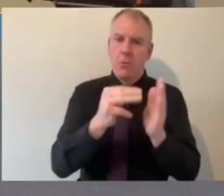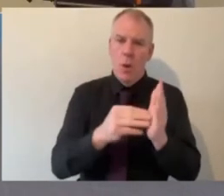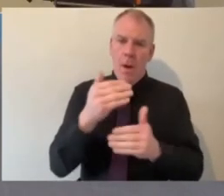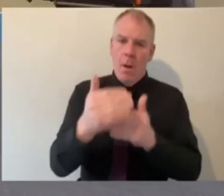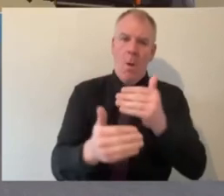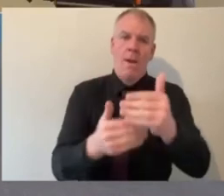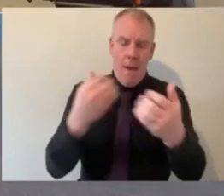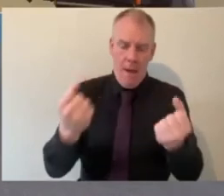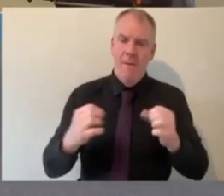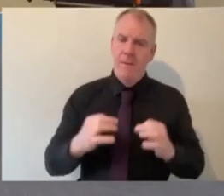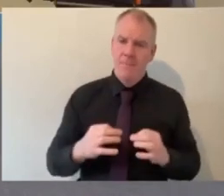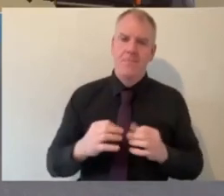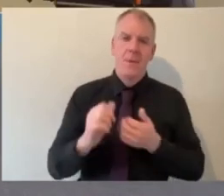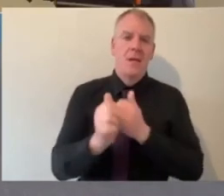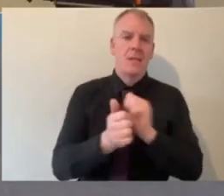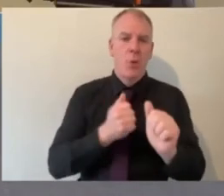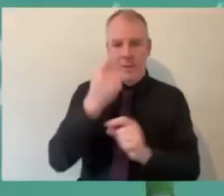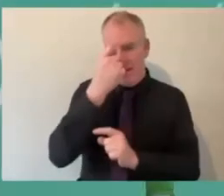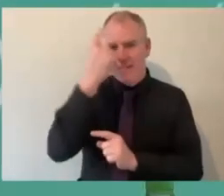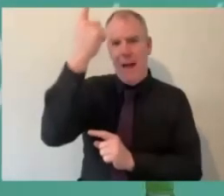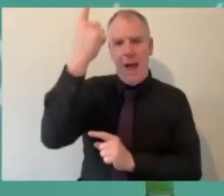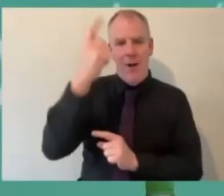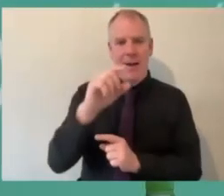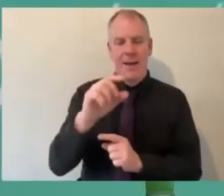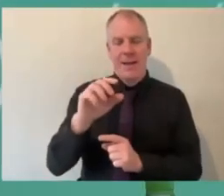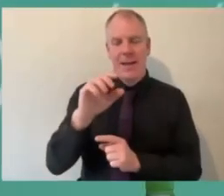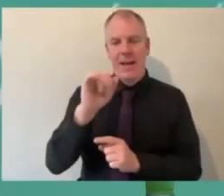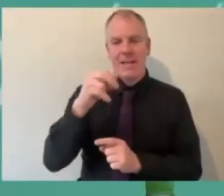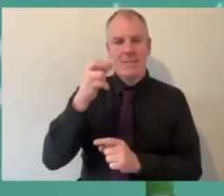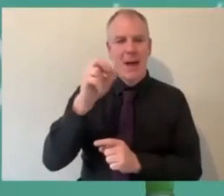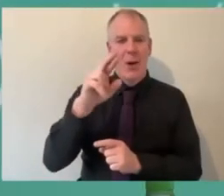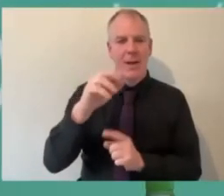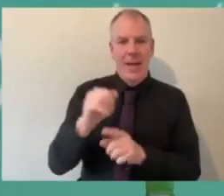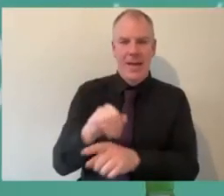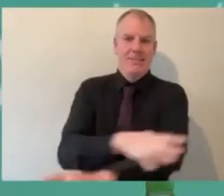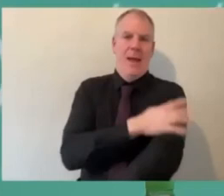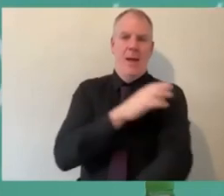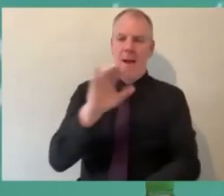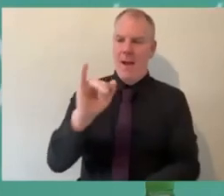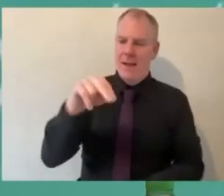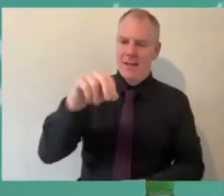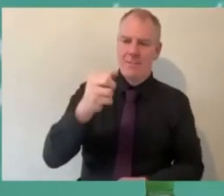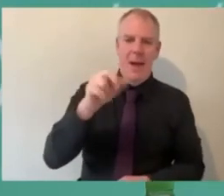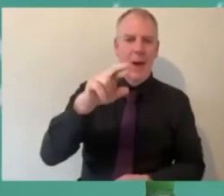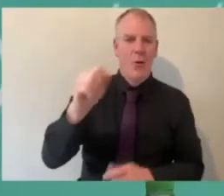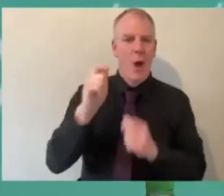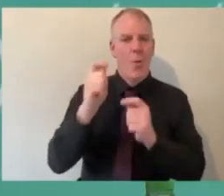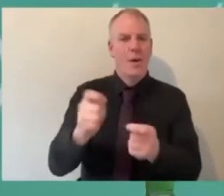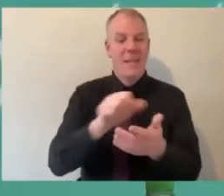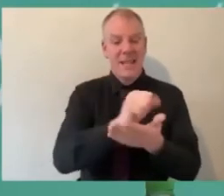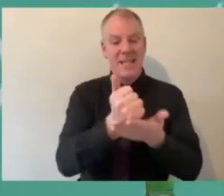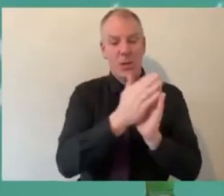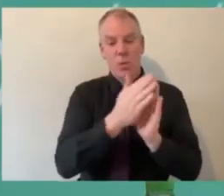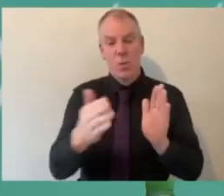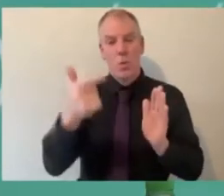and the sports inspire award um and that really it's from about 16 to 24 year olds who come together and through that program yes